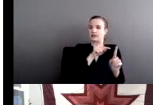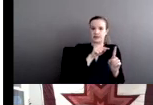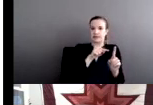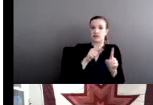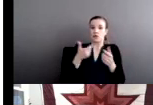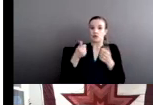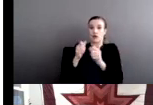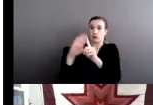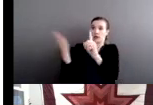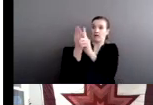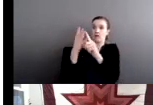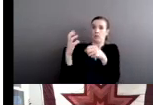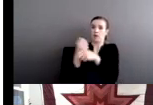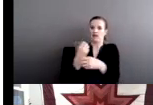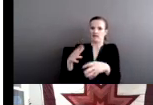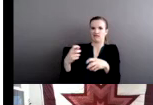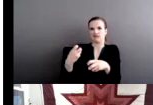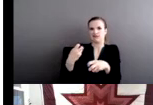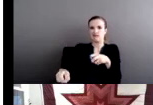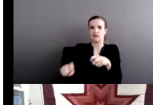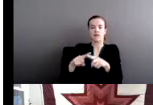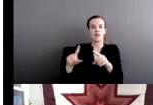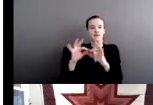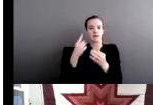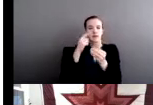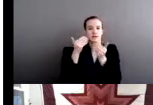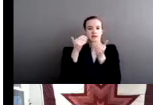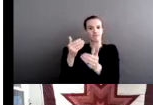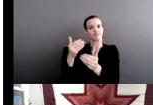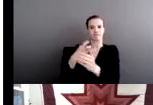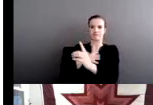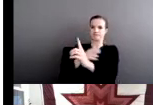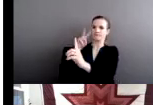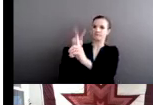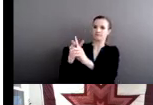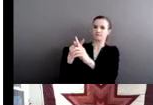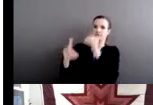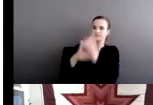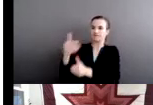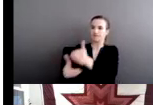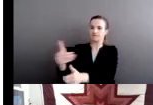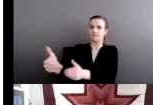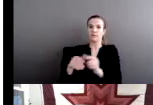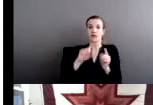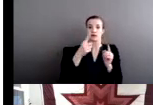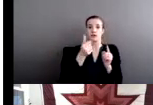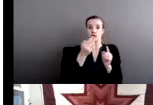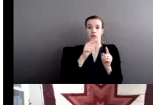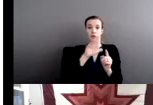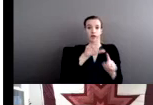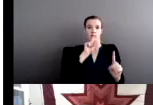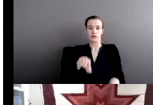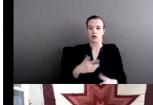but the family wanted to go for it anyway. Dollar General's response, we should not be